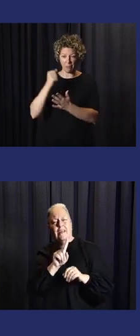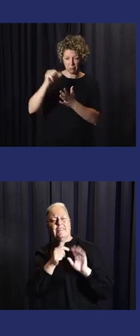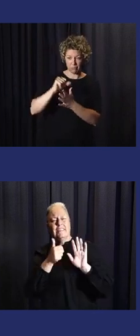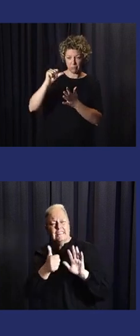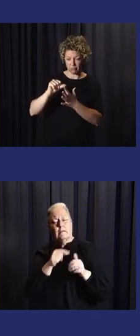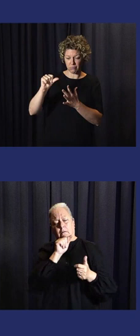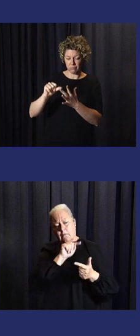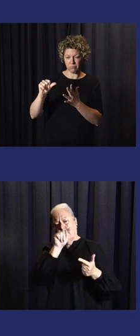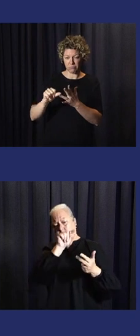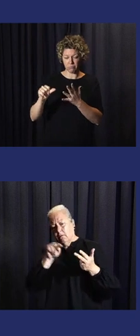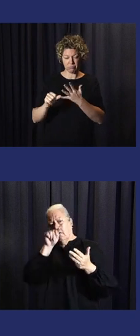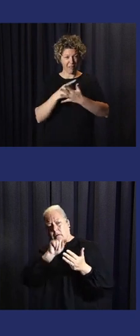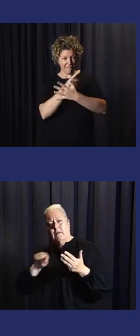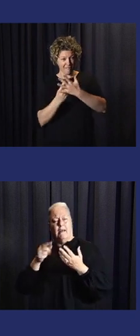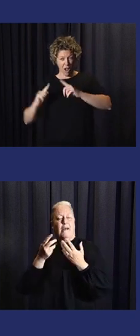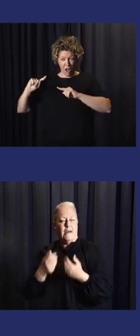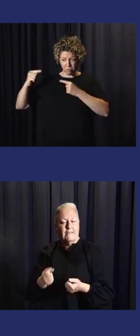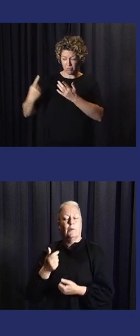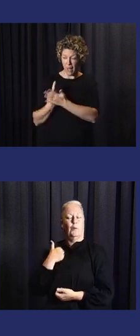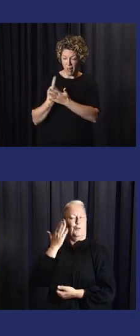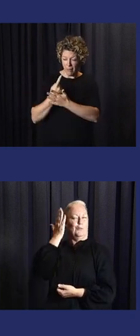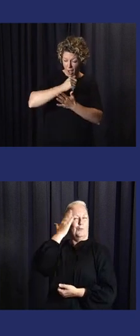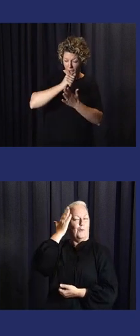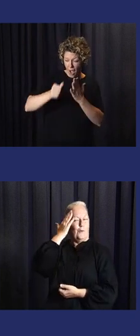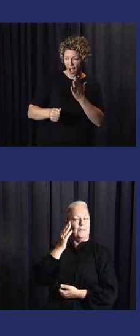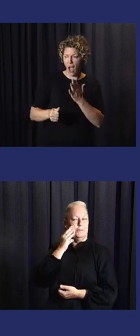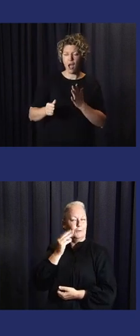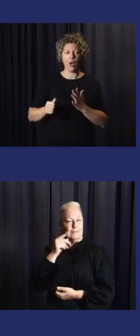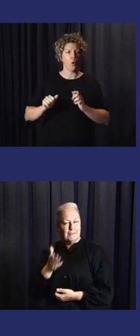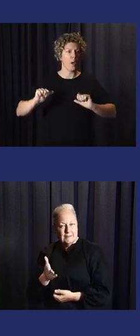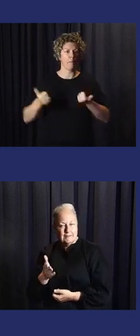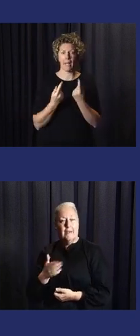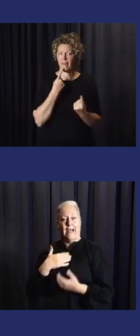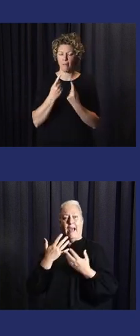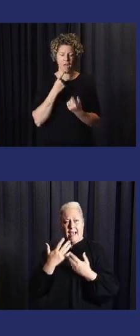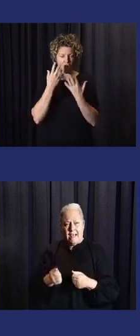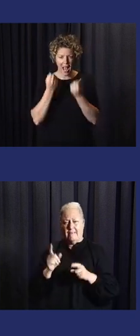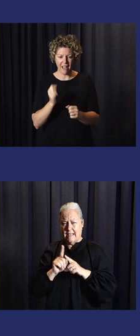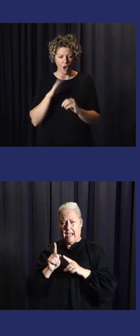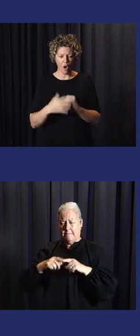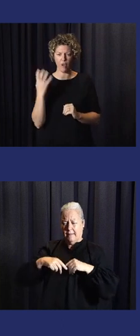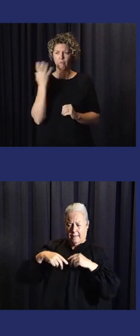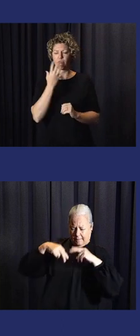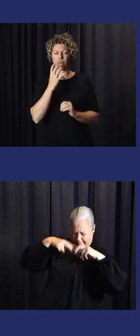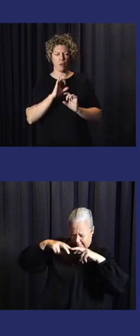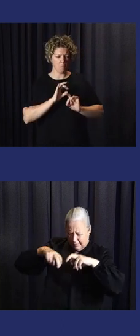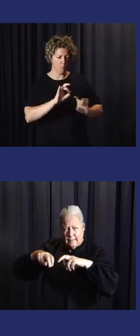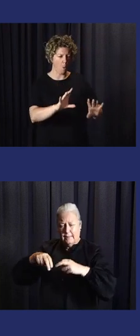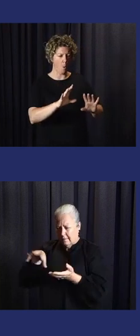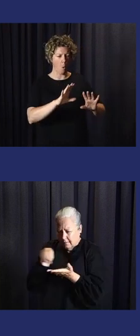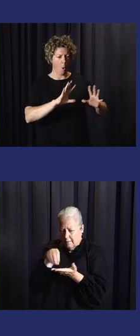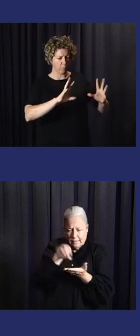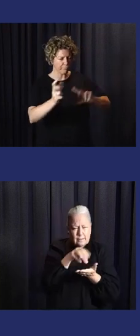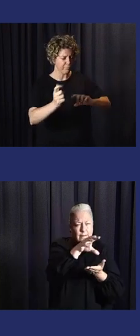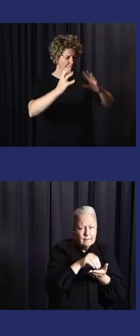Winston in 2016, TC Harold and then TC Yasser, we have the information, both qualitative and quantitative